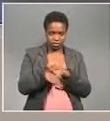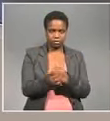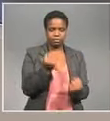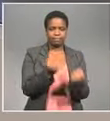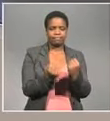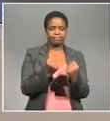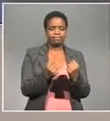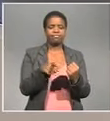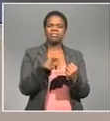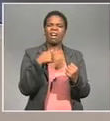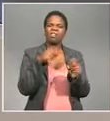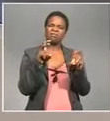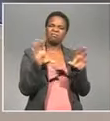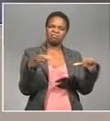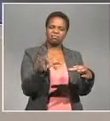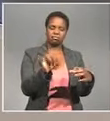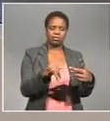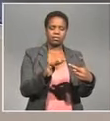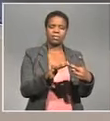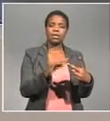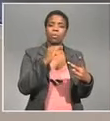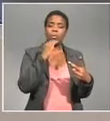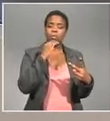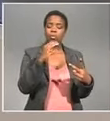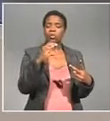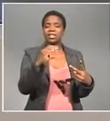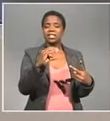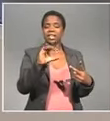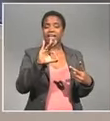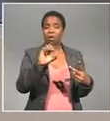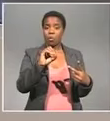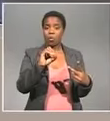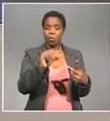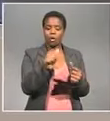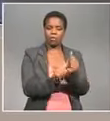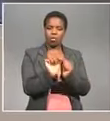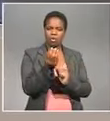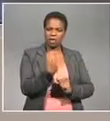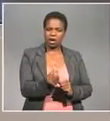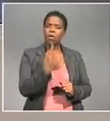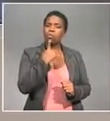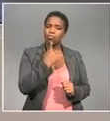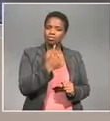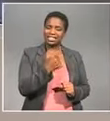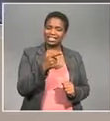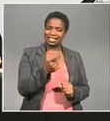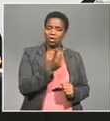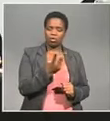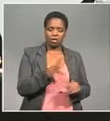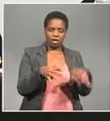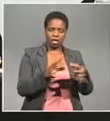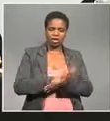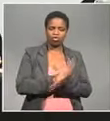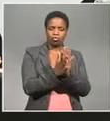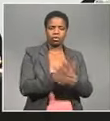Fantonder who is the younger brother of the company's former CFO testified that he under duress destroyed documents The